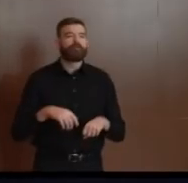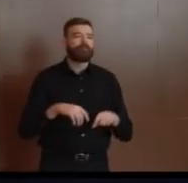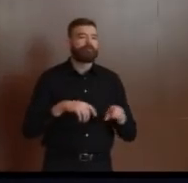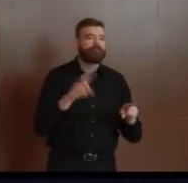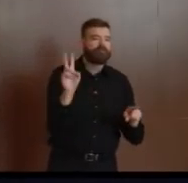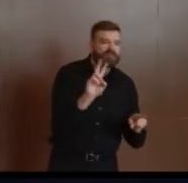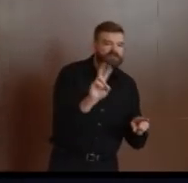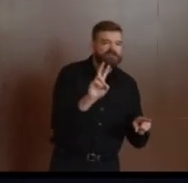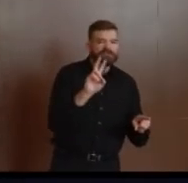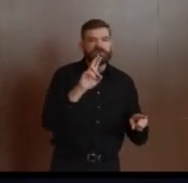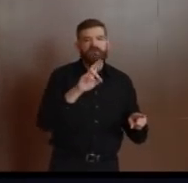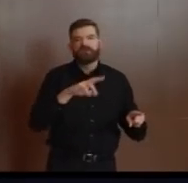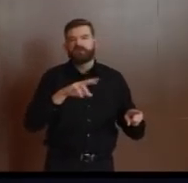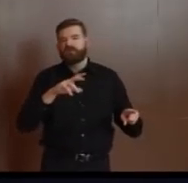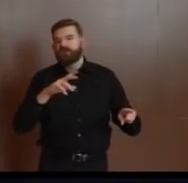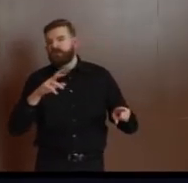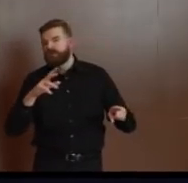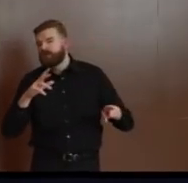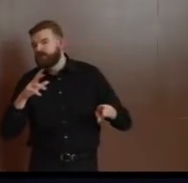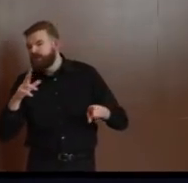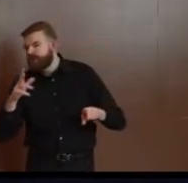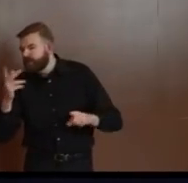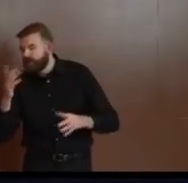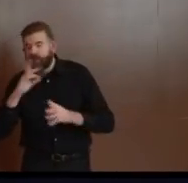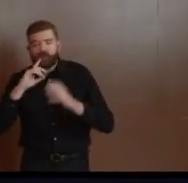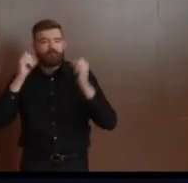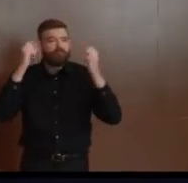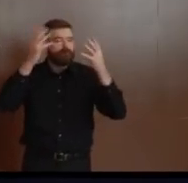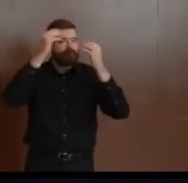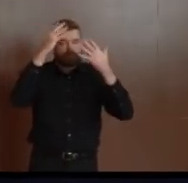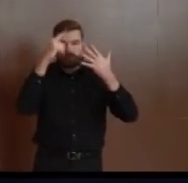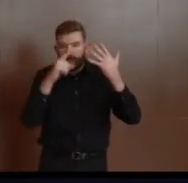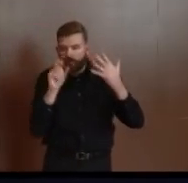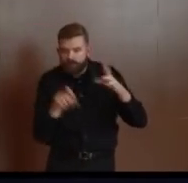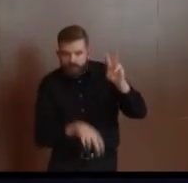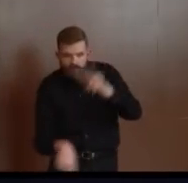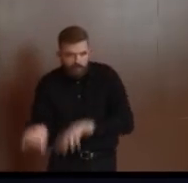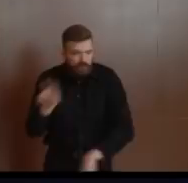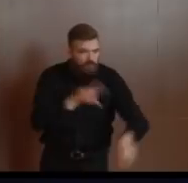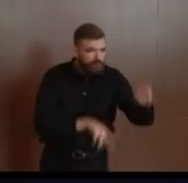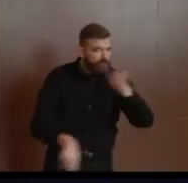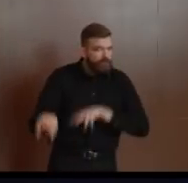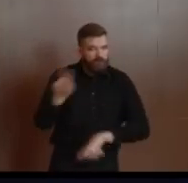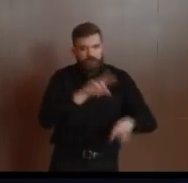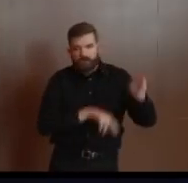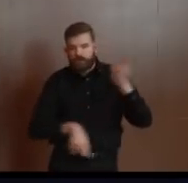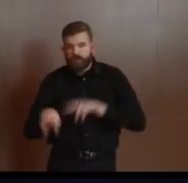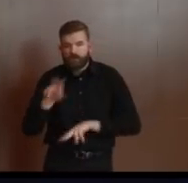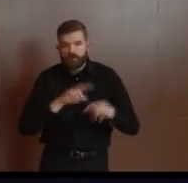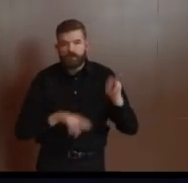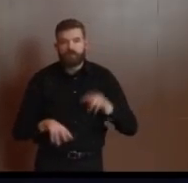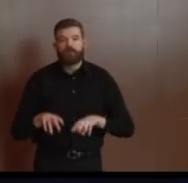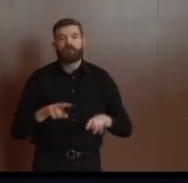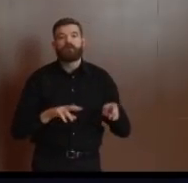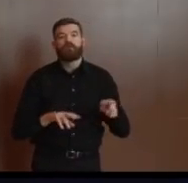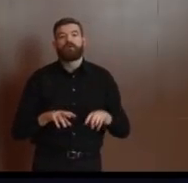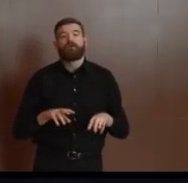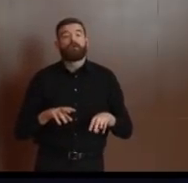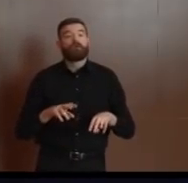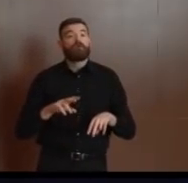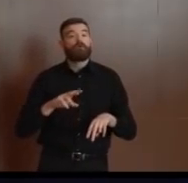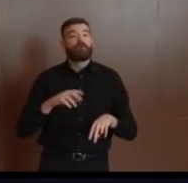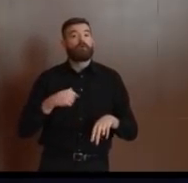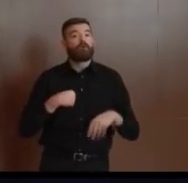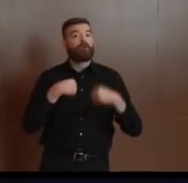Our objections across the state are due by 5 p.m., I believe, today. And so we'll know at that point how many we consent to. Then it would be a